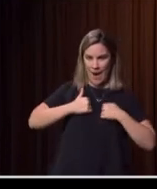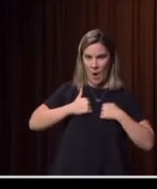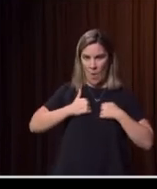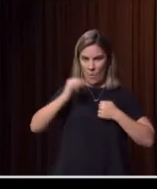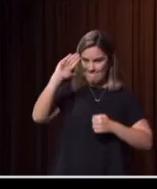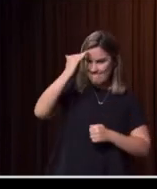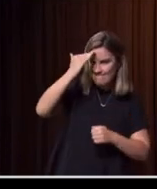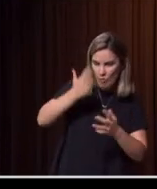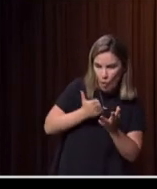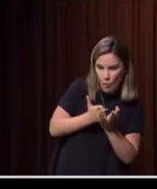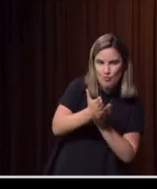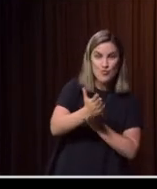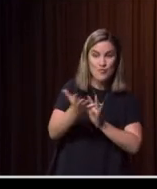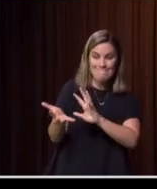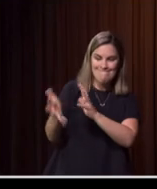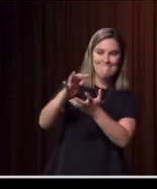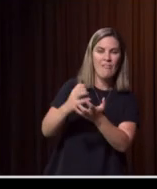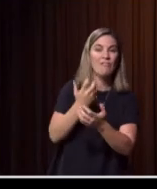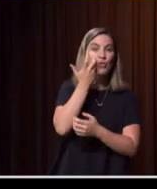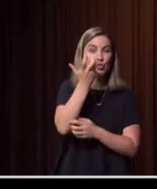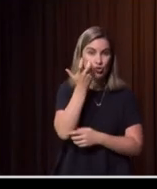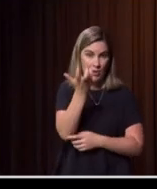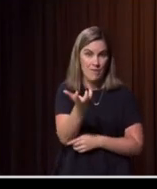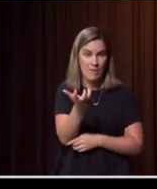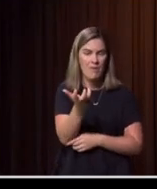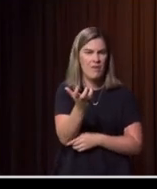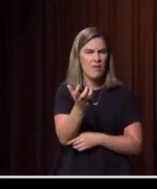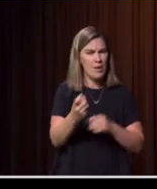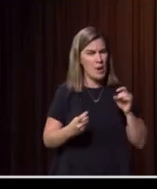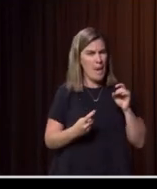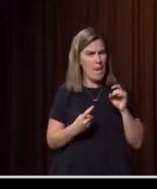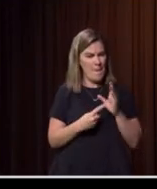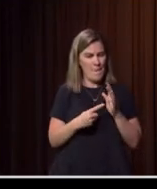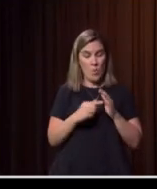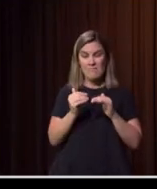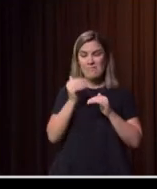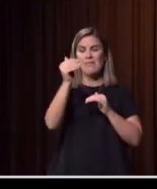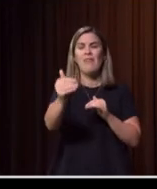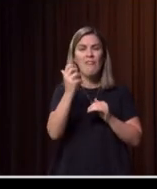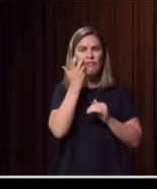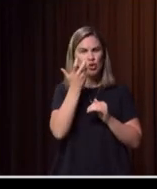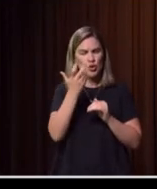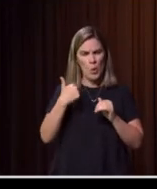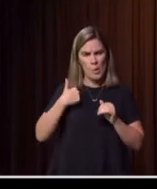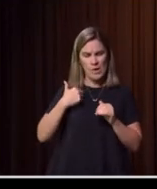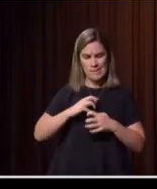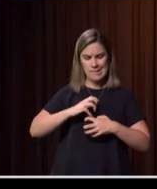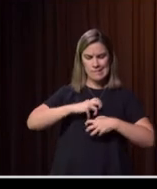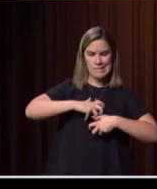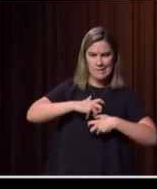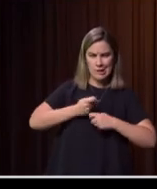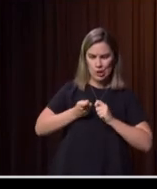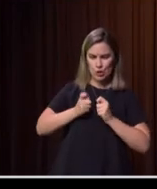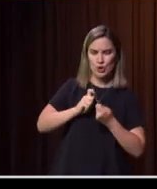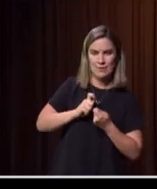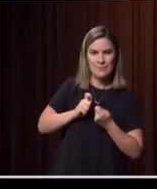into the future. But most importantly, we will come out the other side and we will adjust and adapt and be